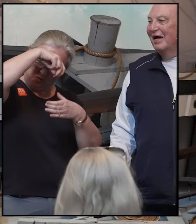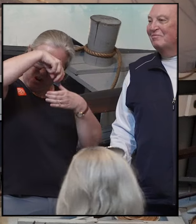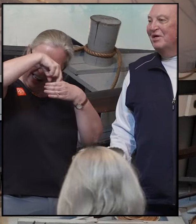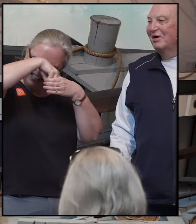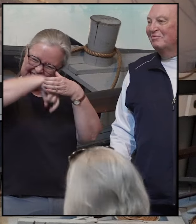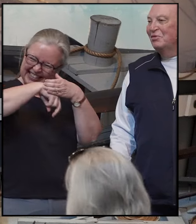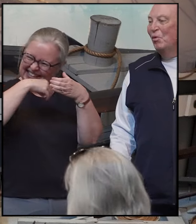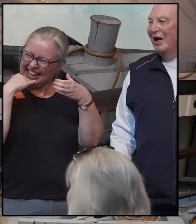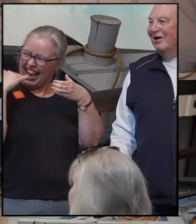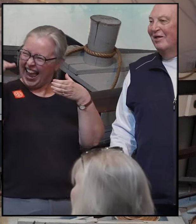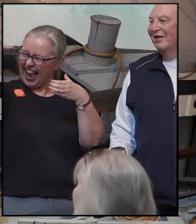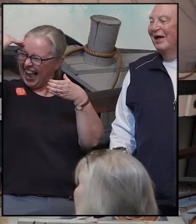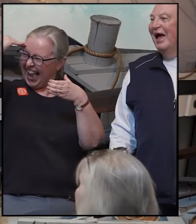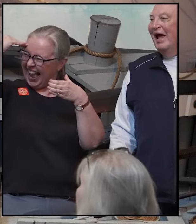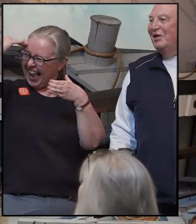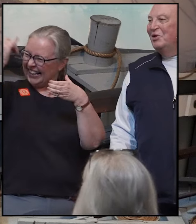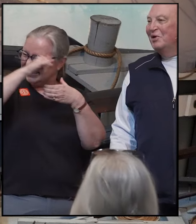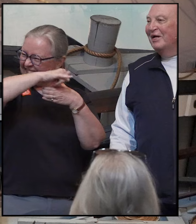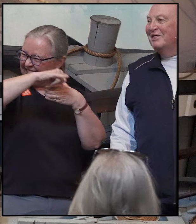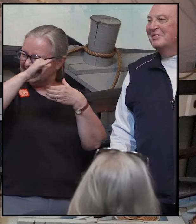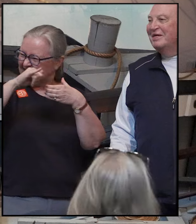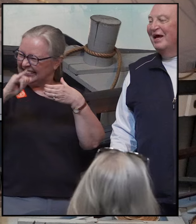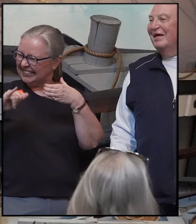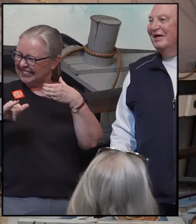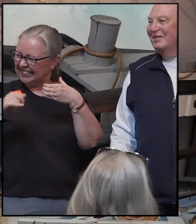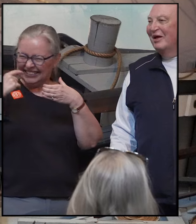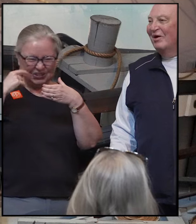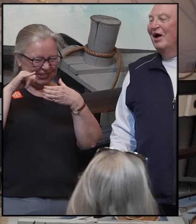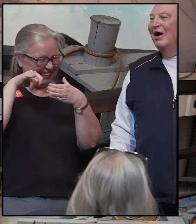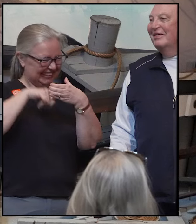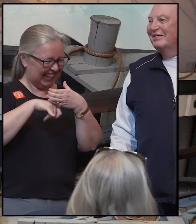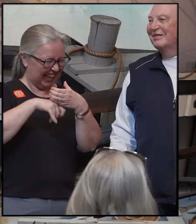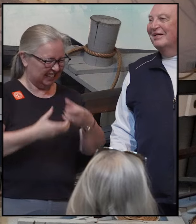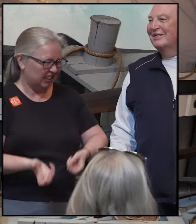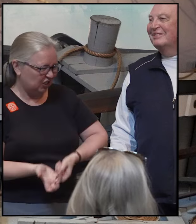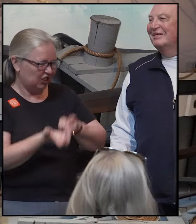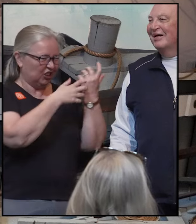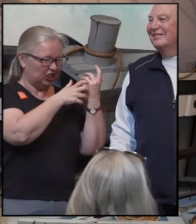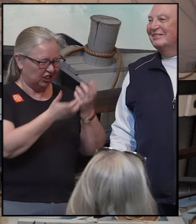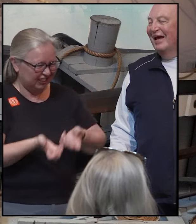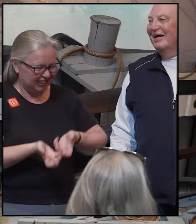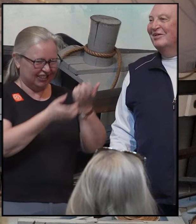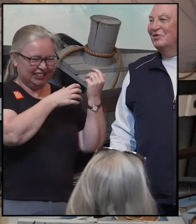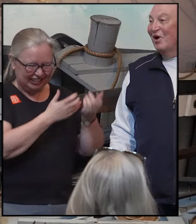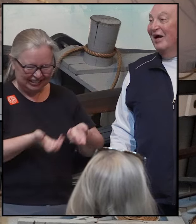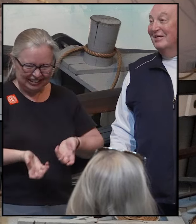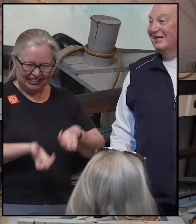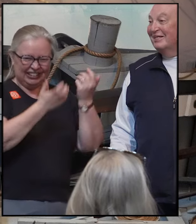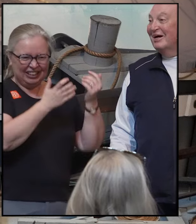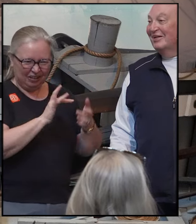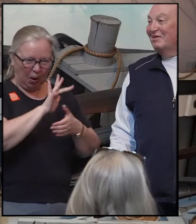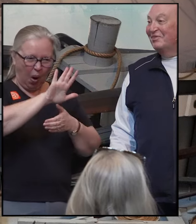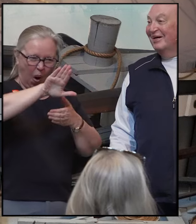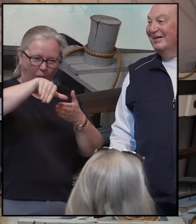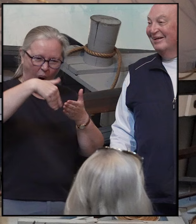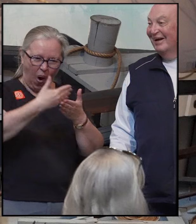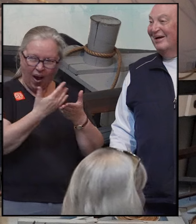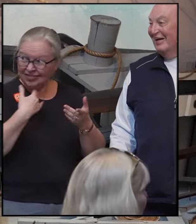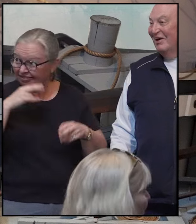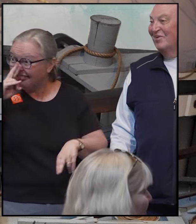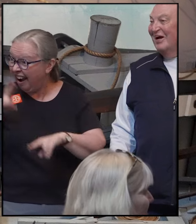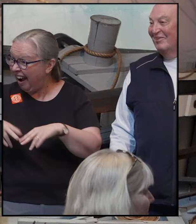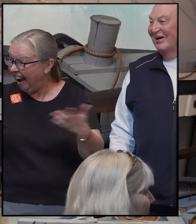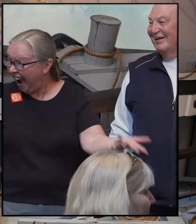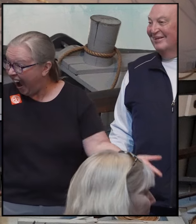head cavity of the whale. And you get to stay in there until it's nice and dry. Doesn't that sound like fun?